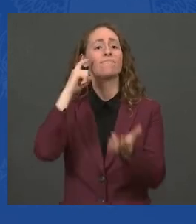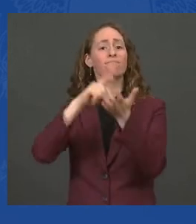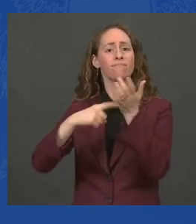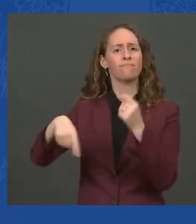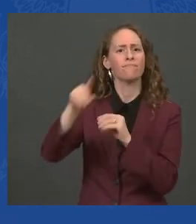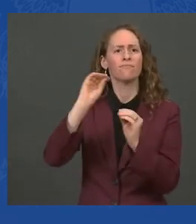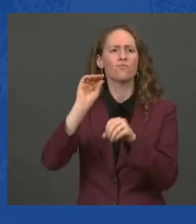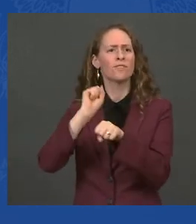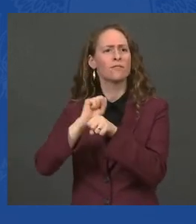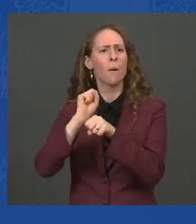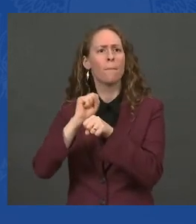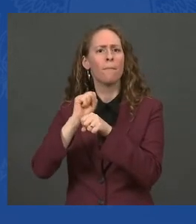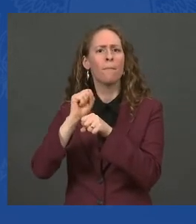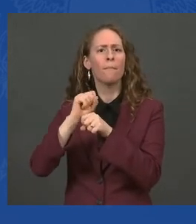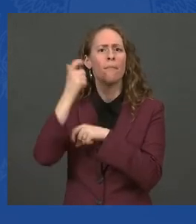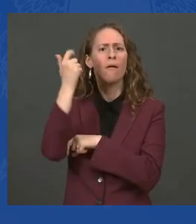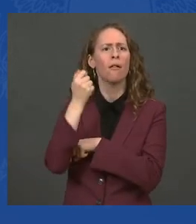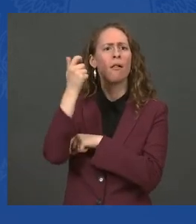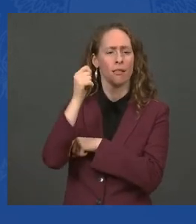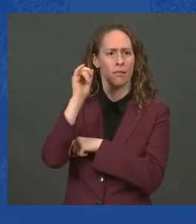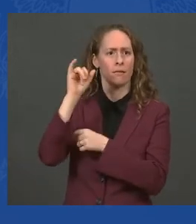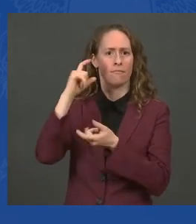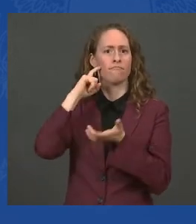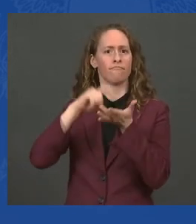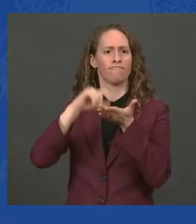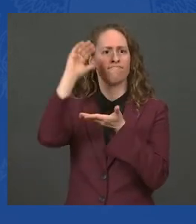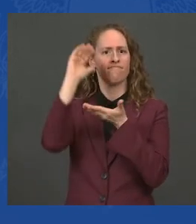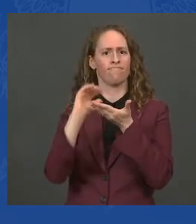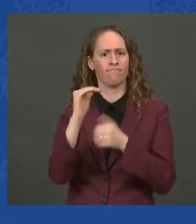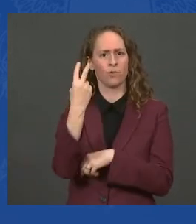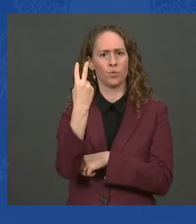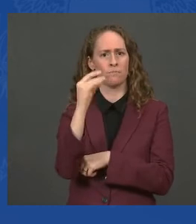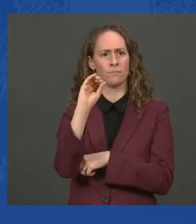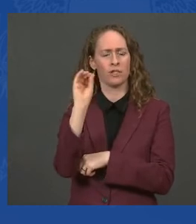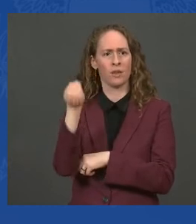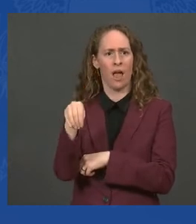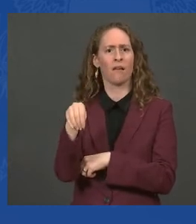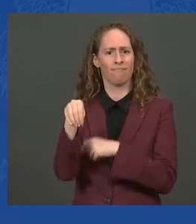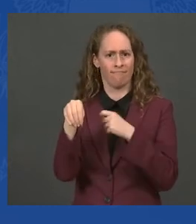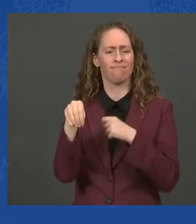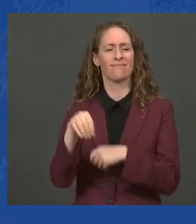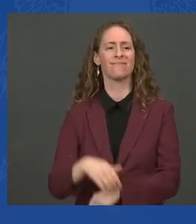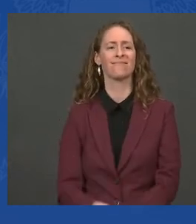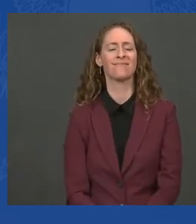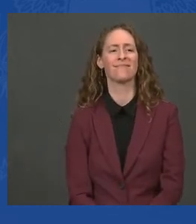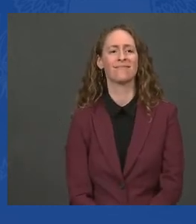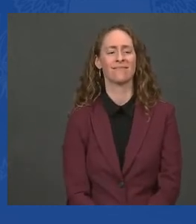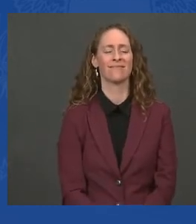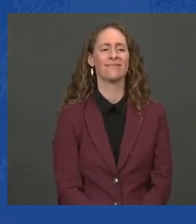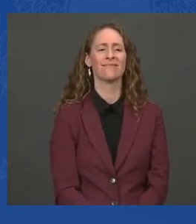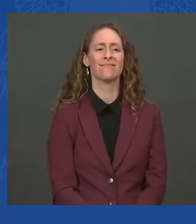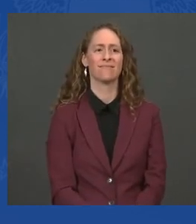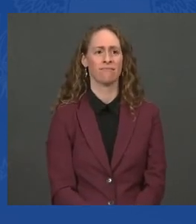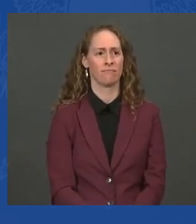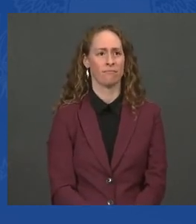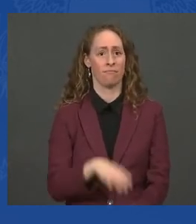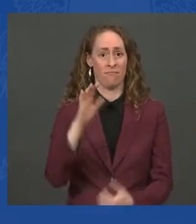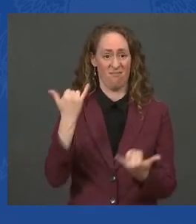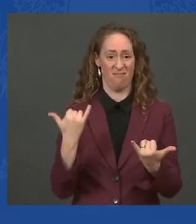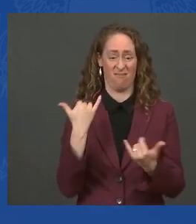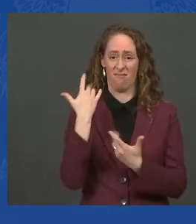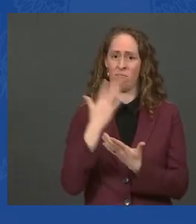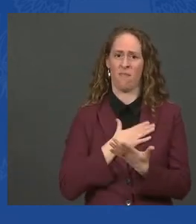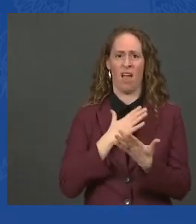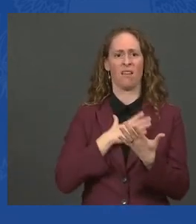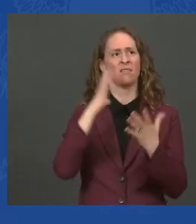it's about three times faster than any other President in their first year in office. The number of people claiming unemployment has fallen from 18 million